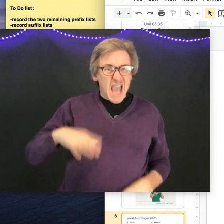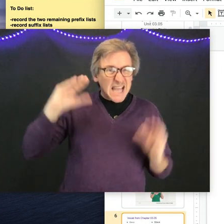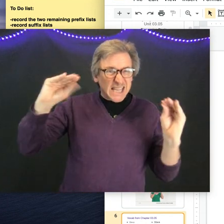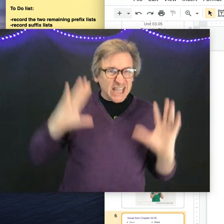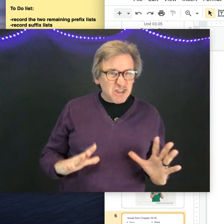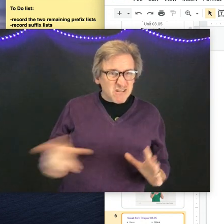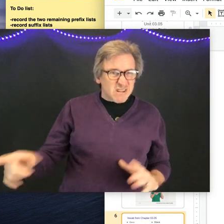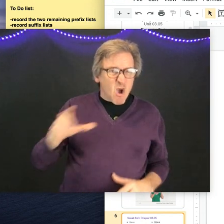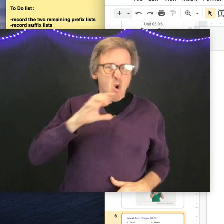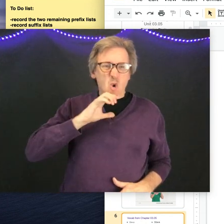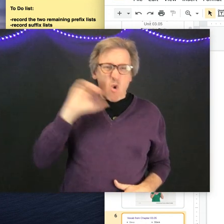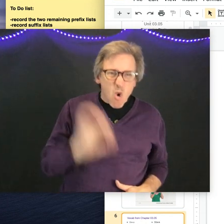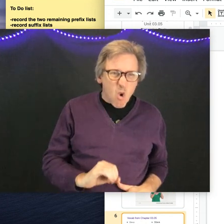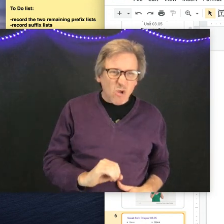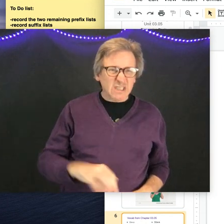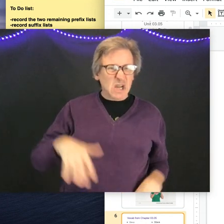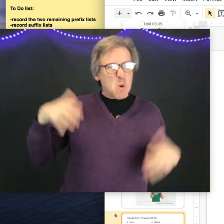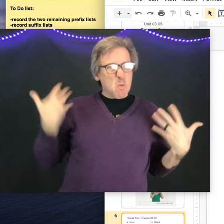Okay.